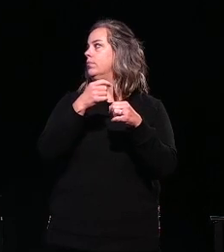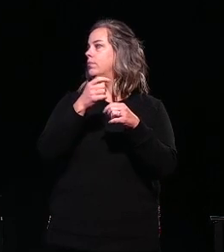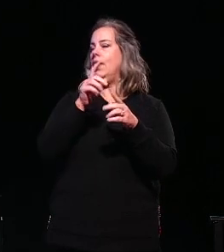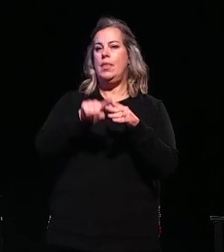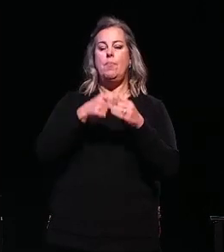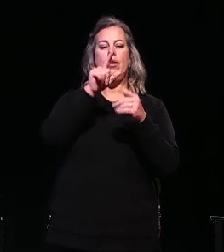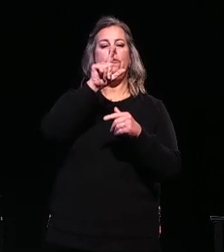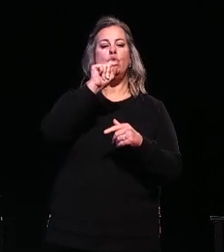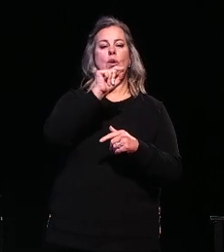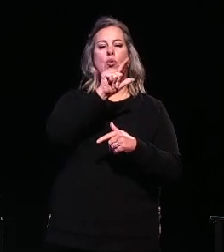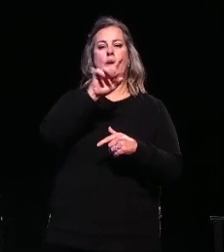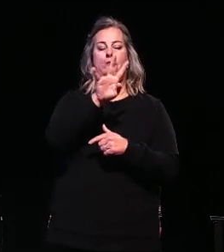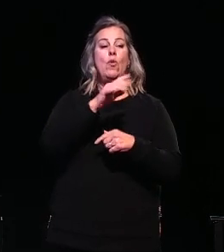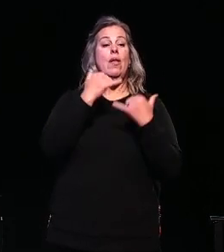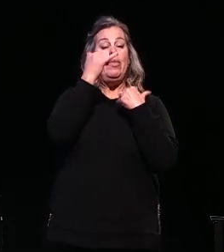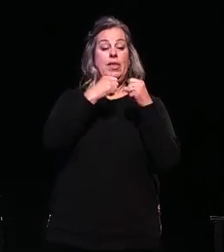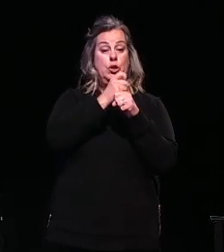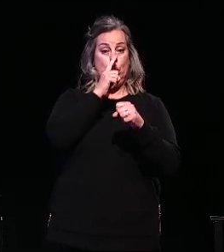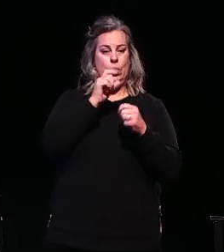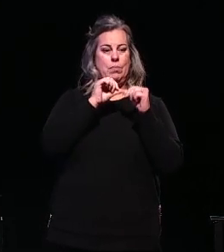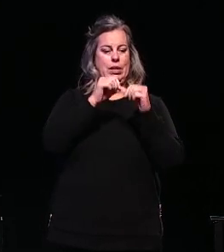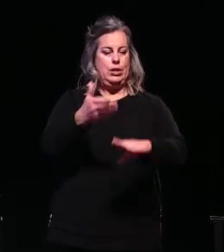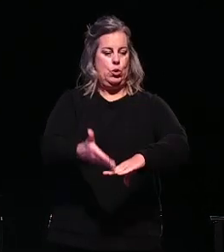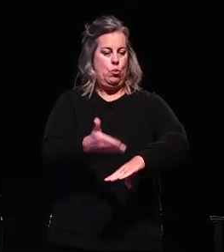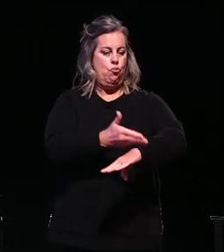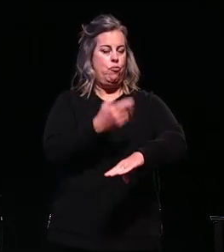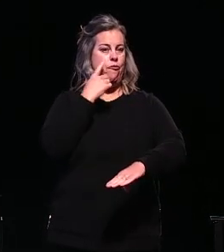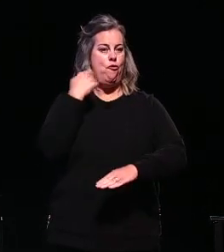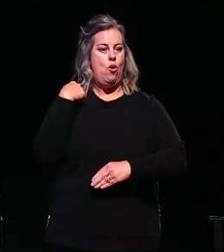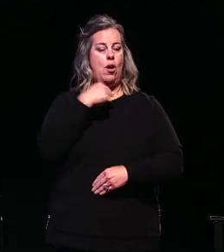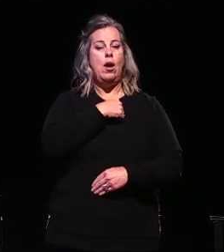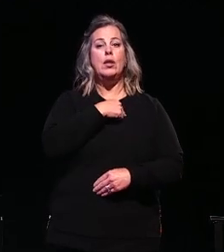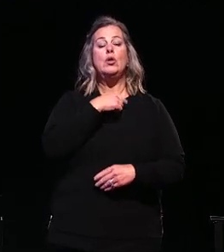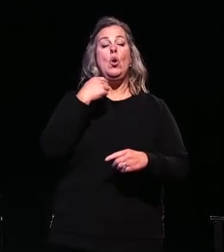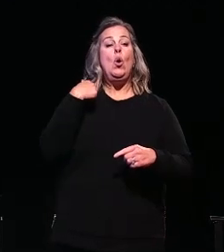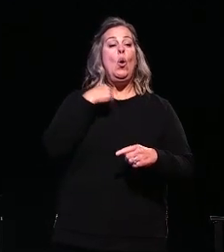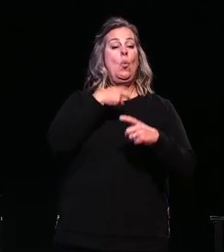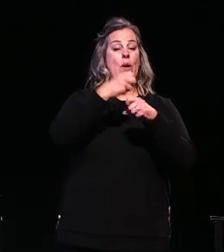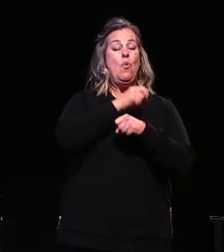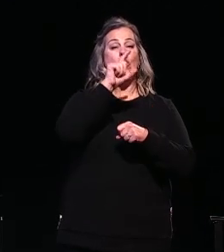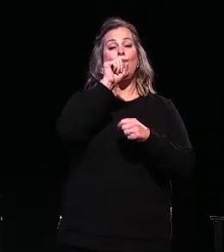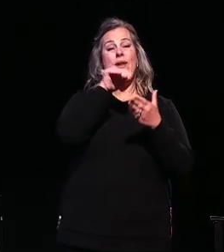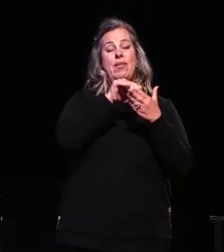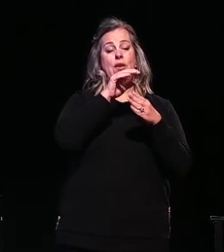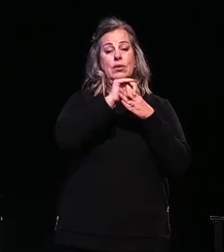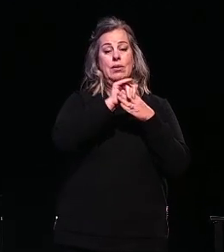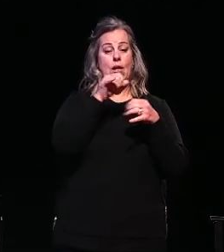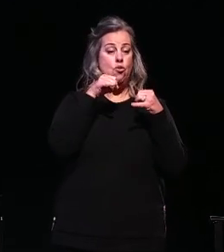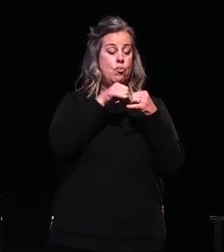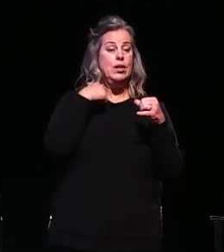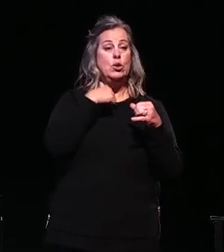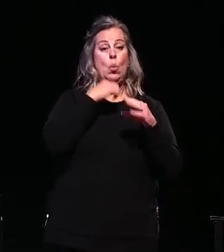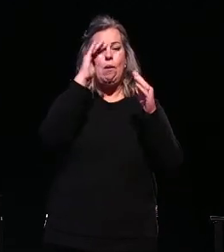2024 has been a year of continuous improvement for Udderways, and using the $20,000 prize from the Ag Innovation Challenge, we upgraded